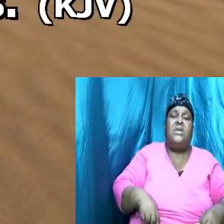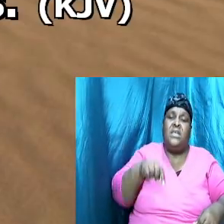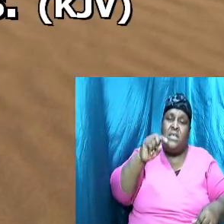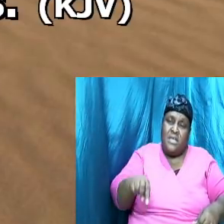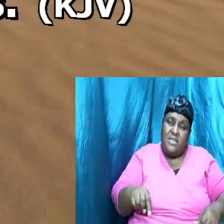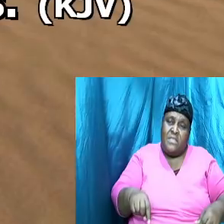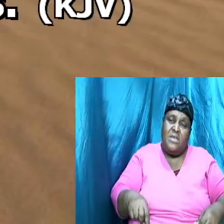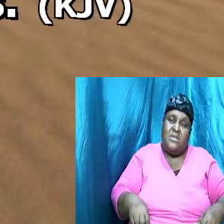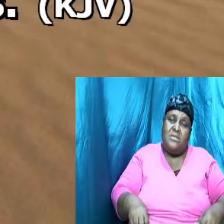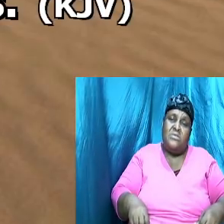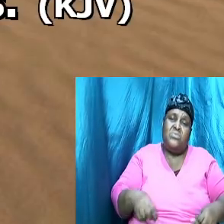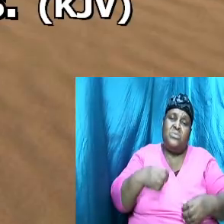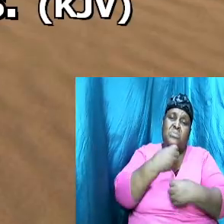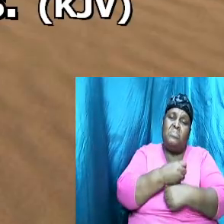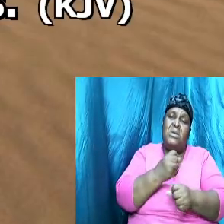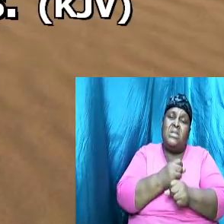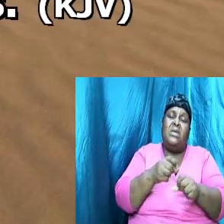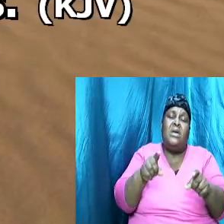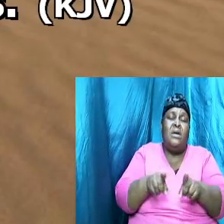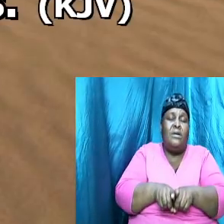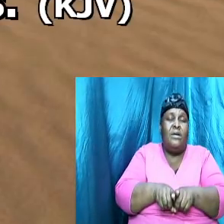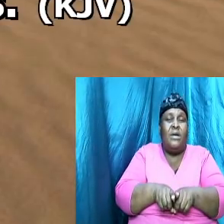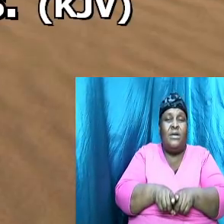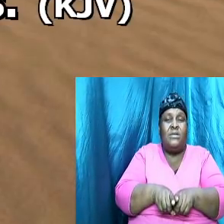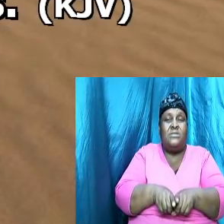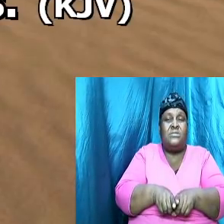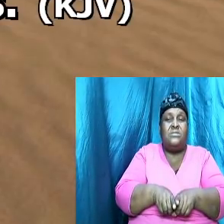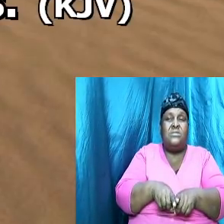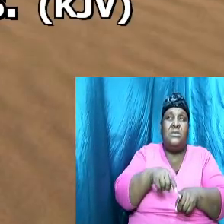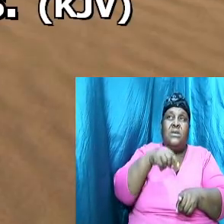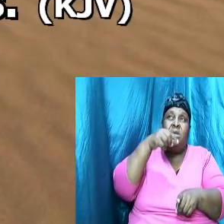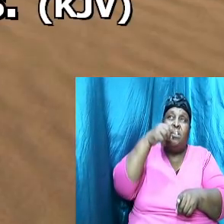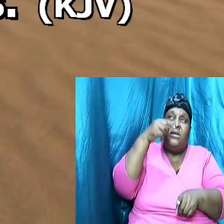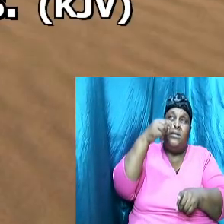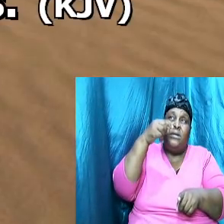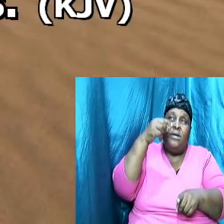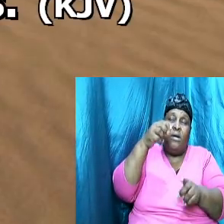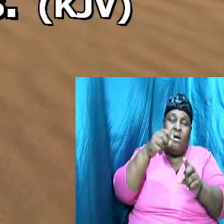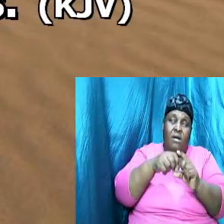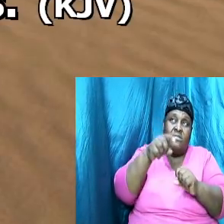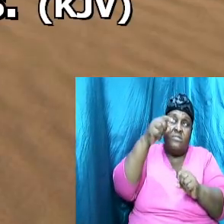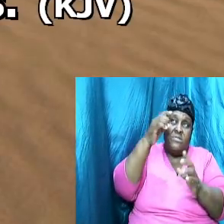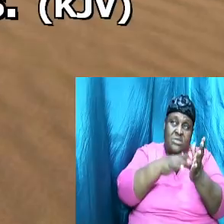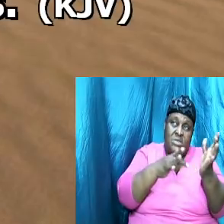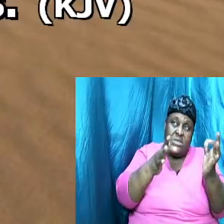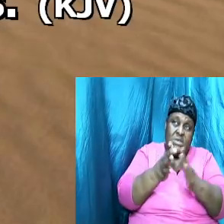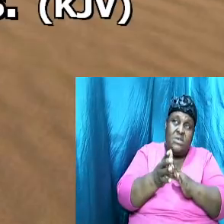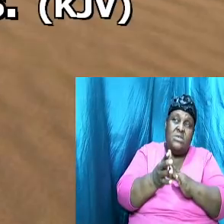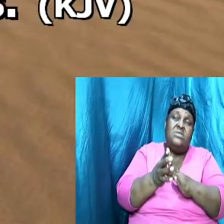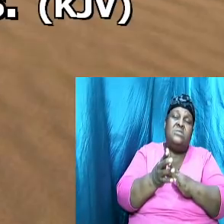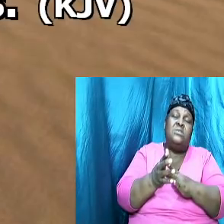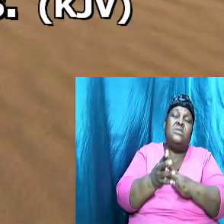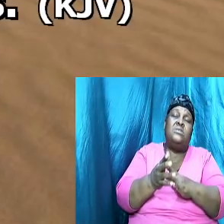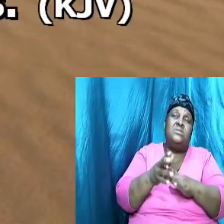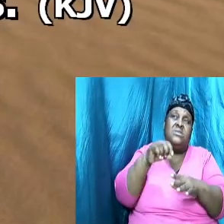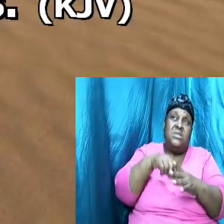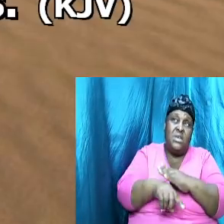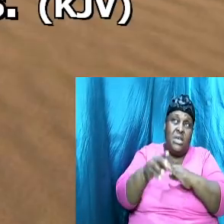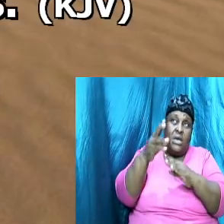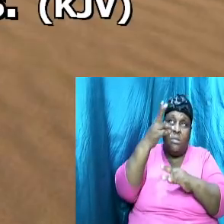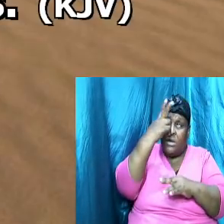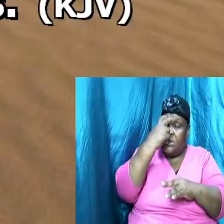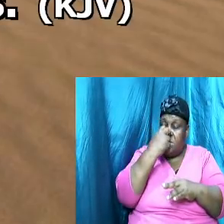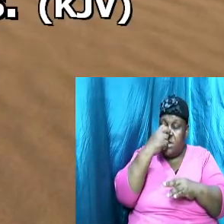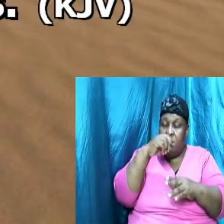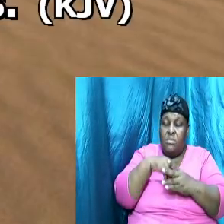formed as a result of his deep sleep in death and then the opening up